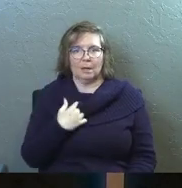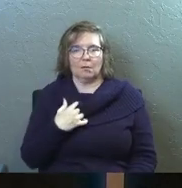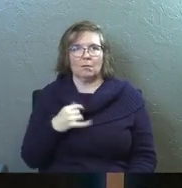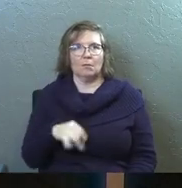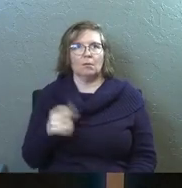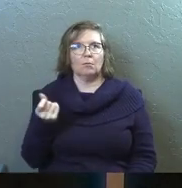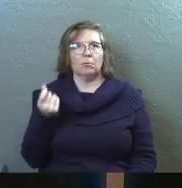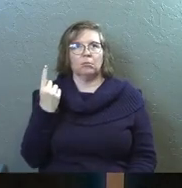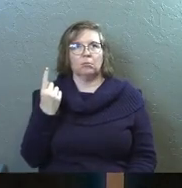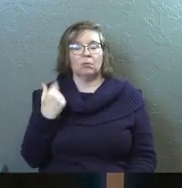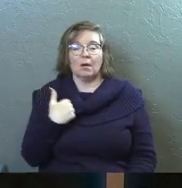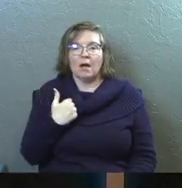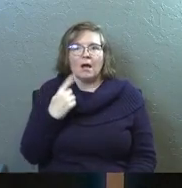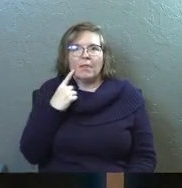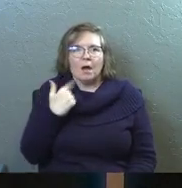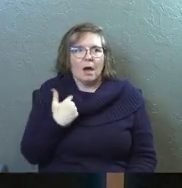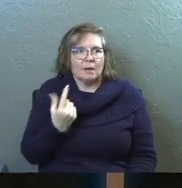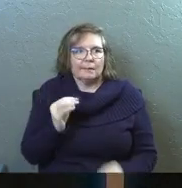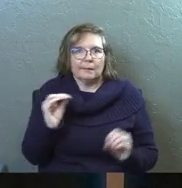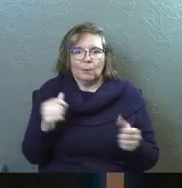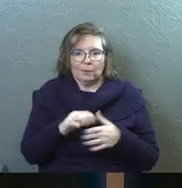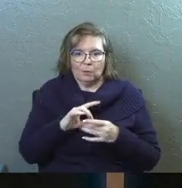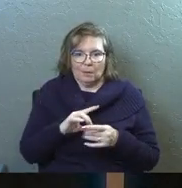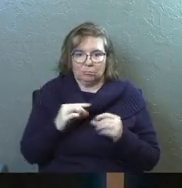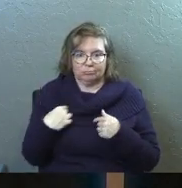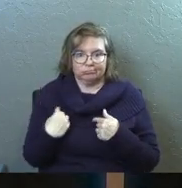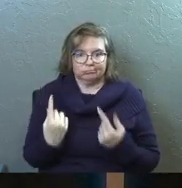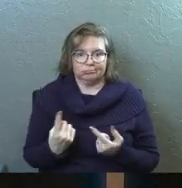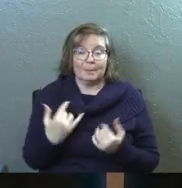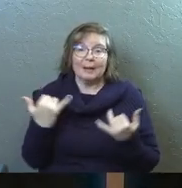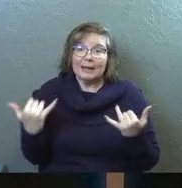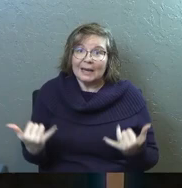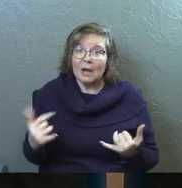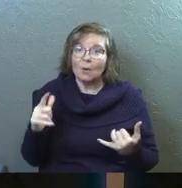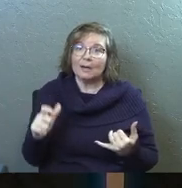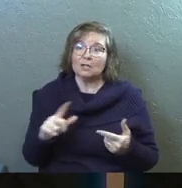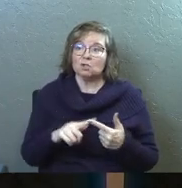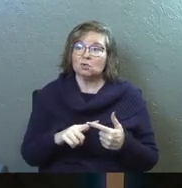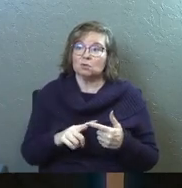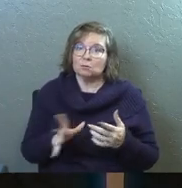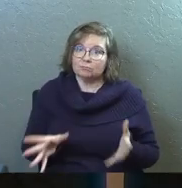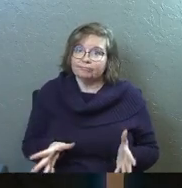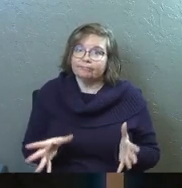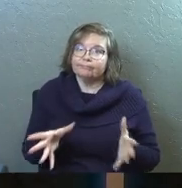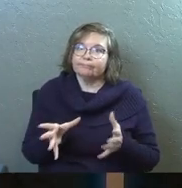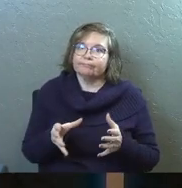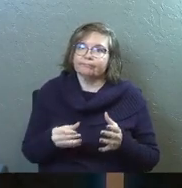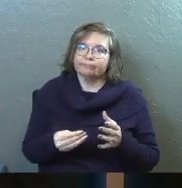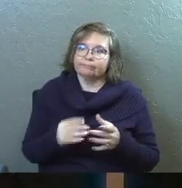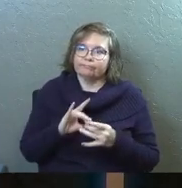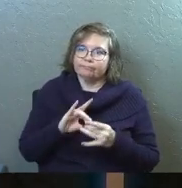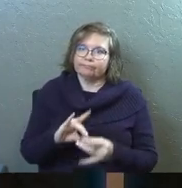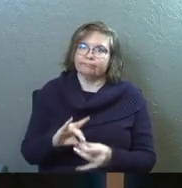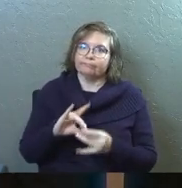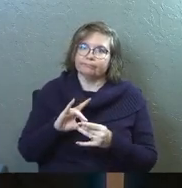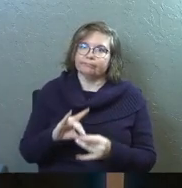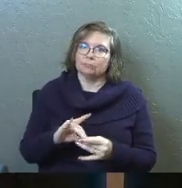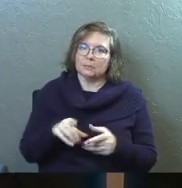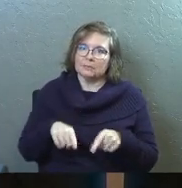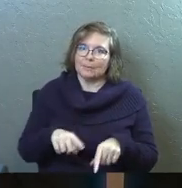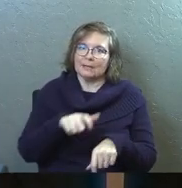And I remember thinking like, I have not done anything with this relationship up to now, but now I need to cultivate it. I need to spend